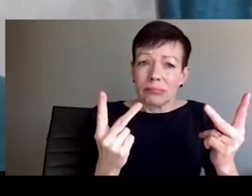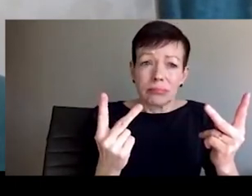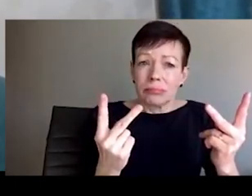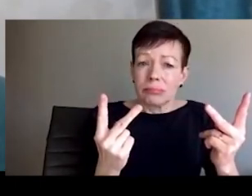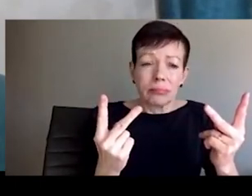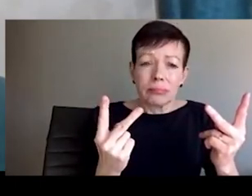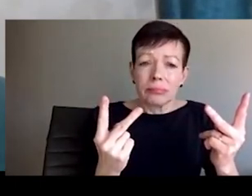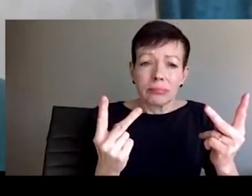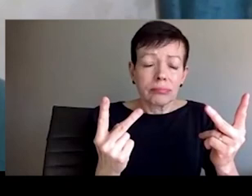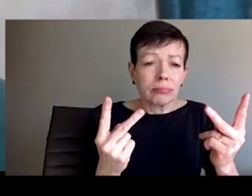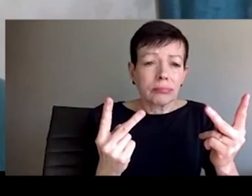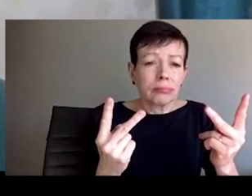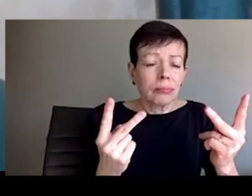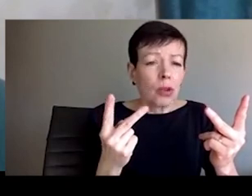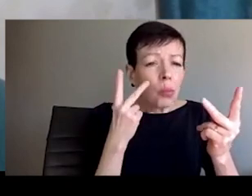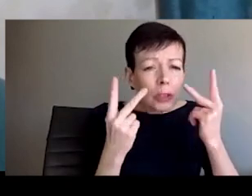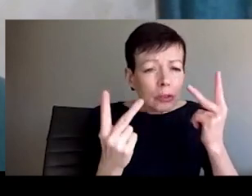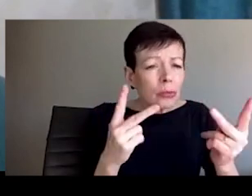got the impression